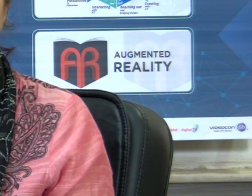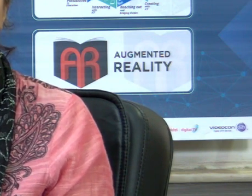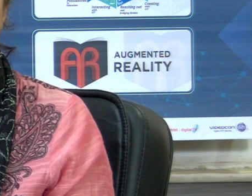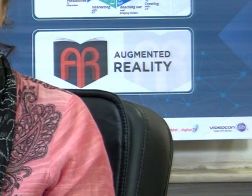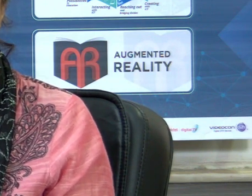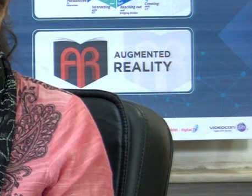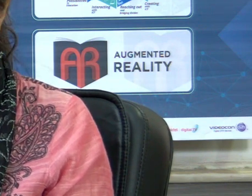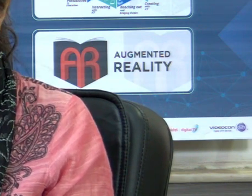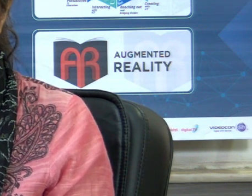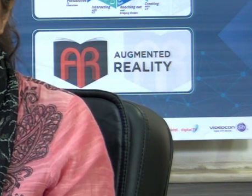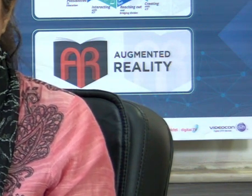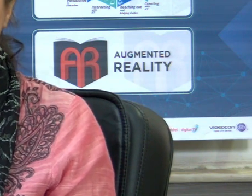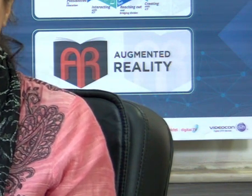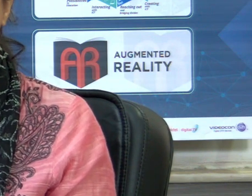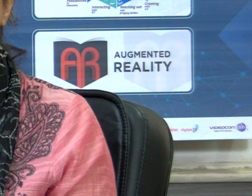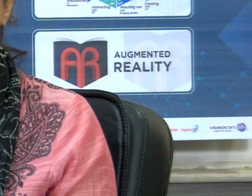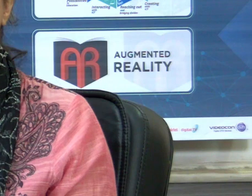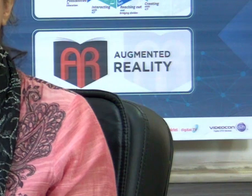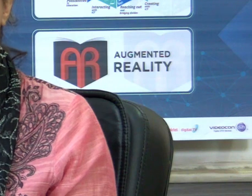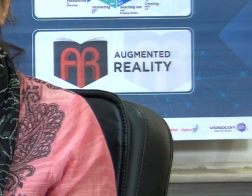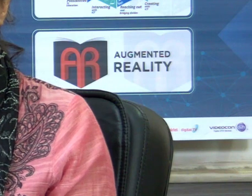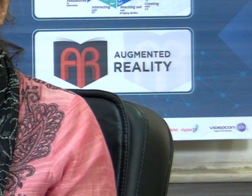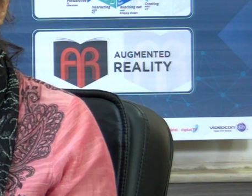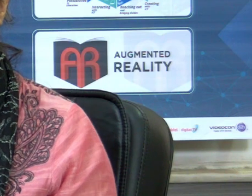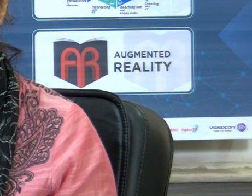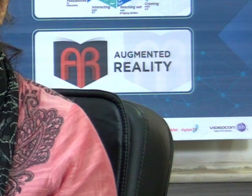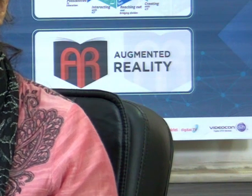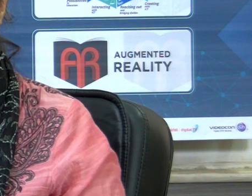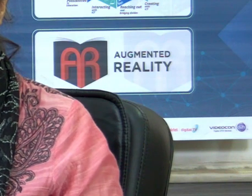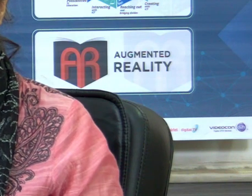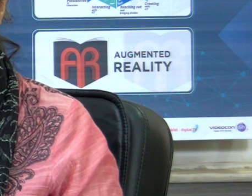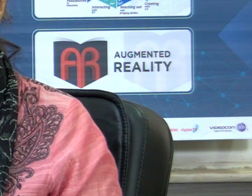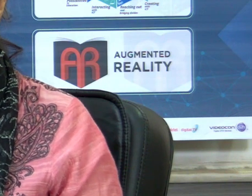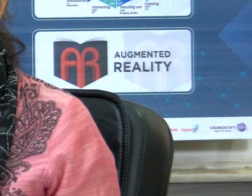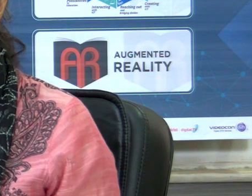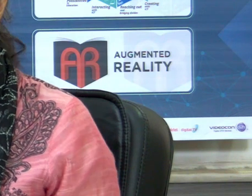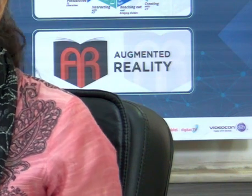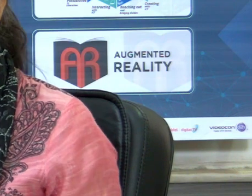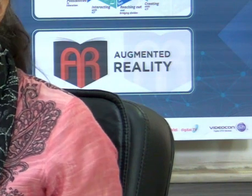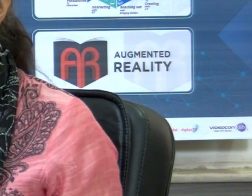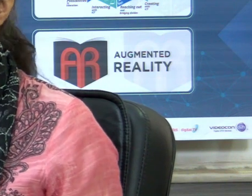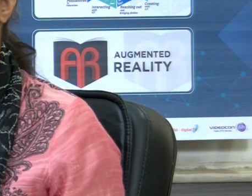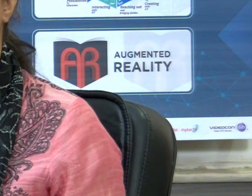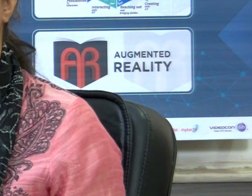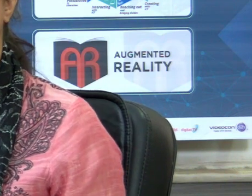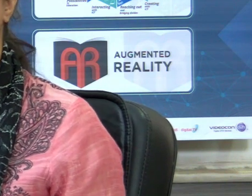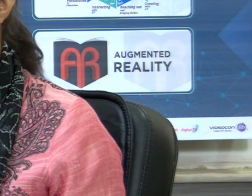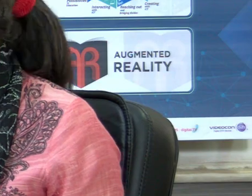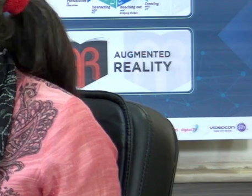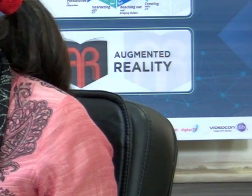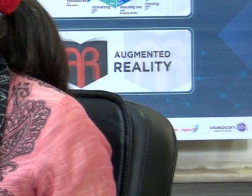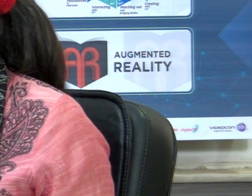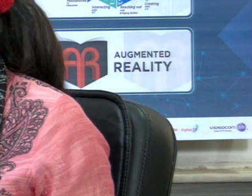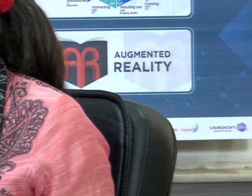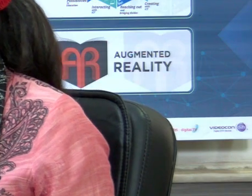this entire program. So, thank you so much, Stuti, for being with us. Thank you. And I would like to thank